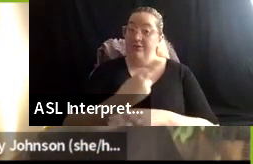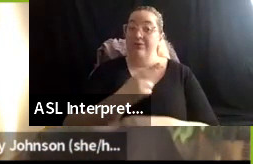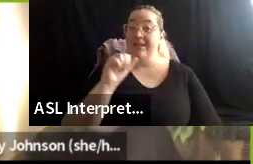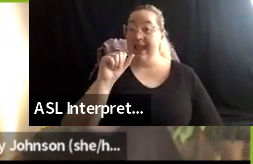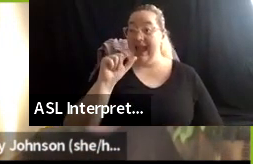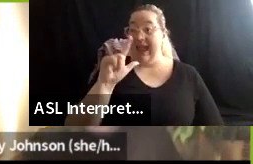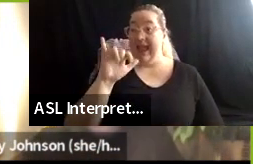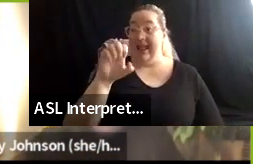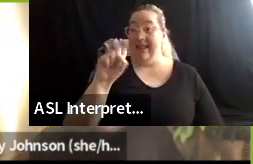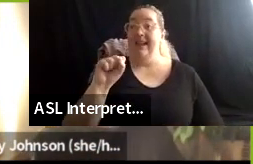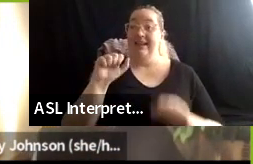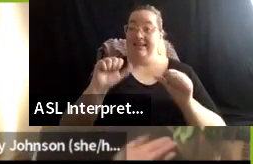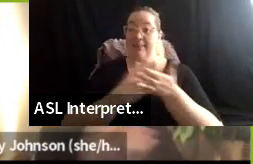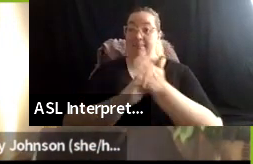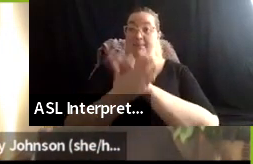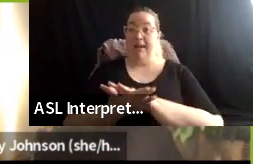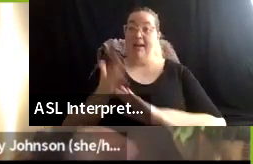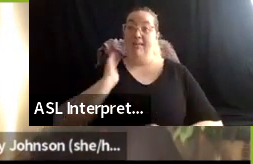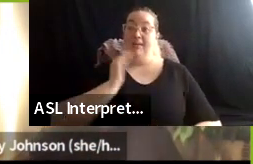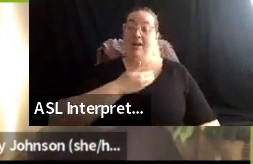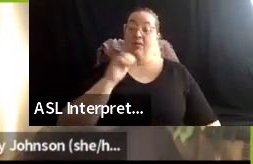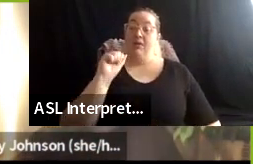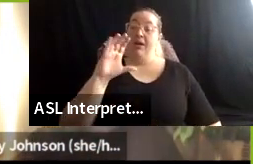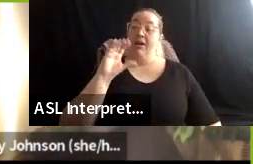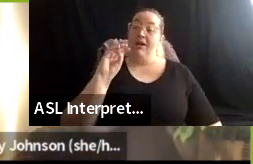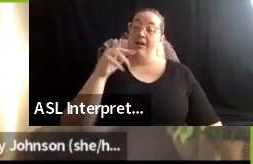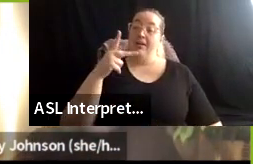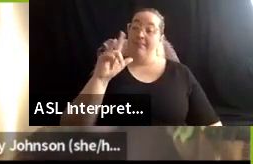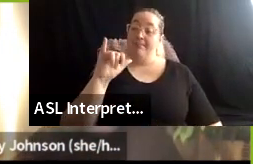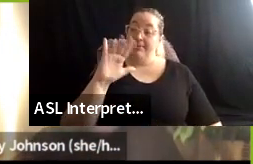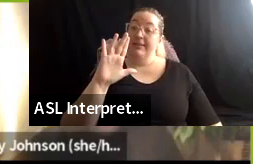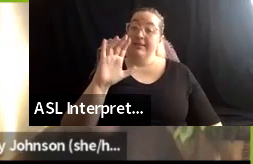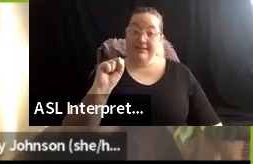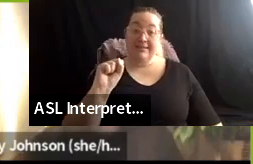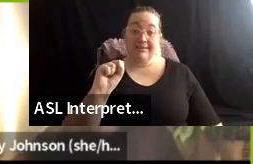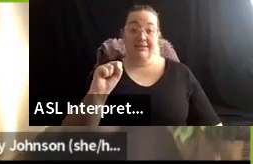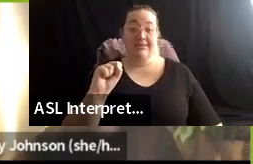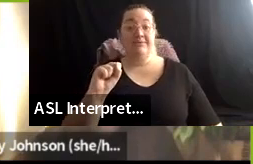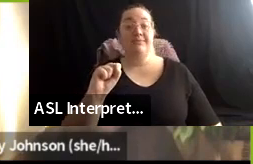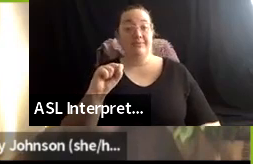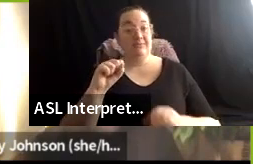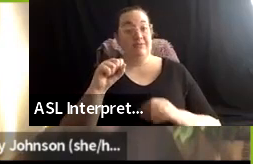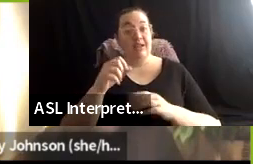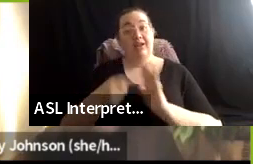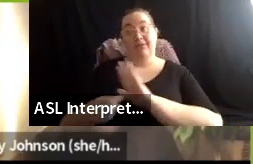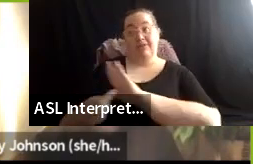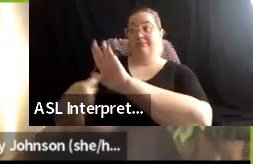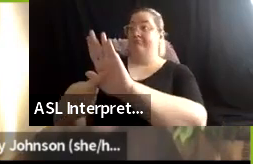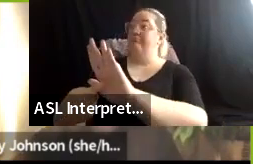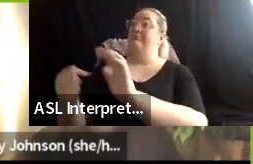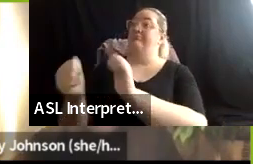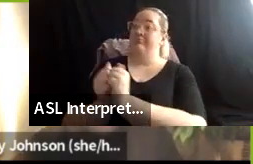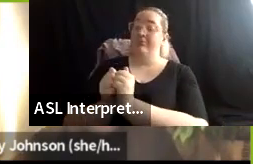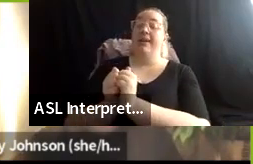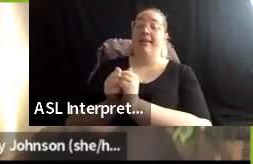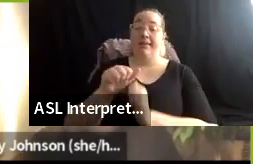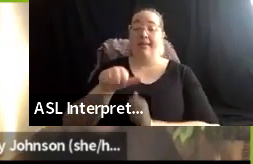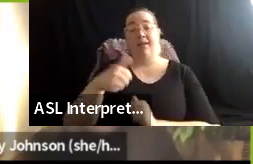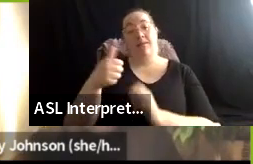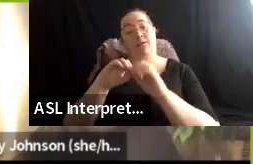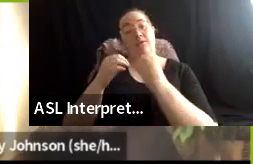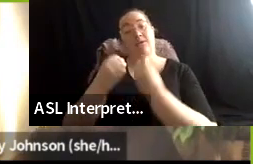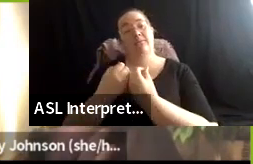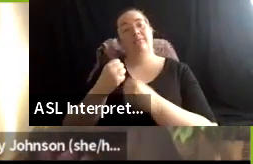um, if all artists started using this, then, um, all presenting organizations would need to, um, make these structural